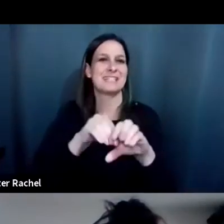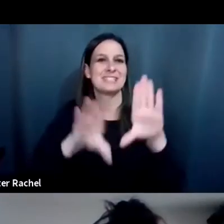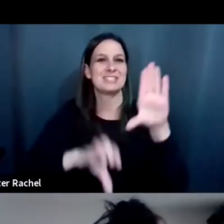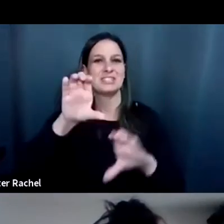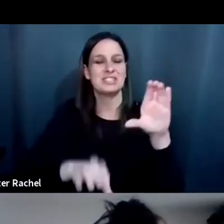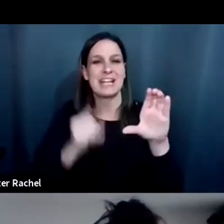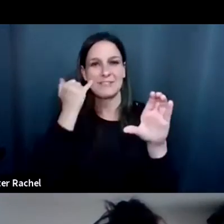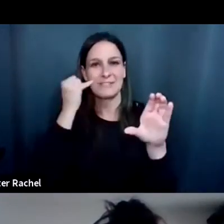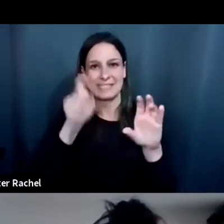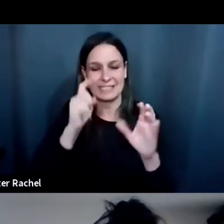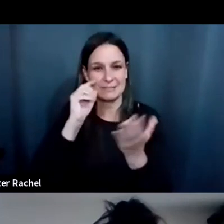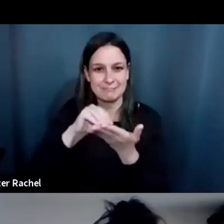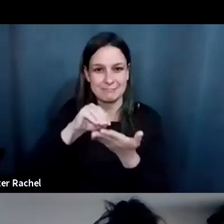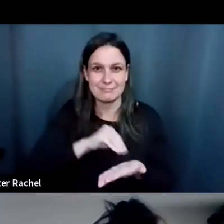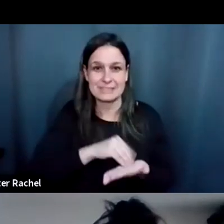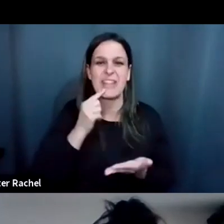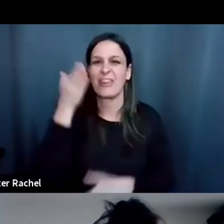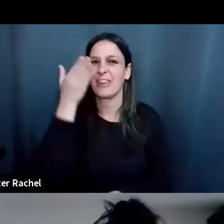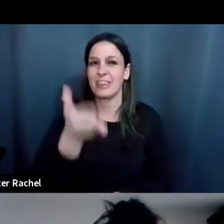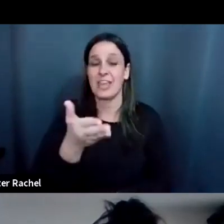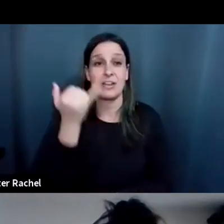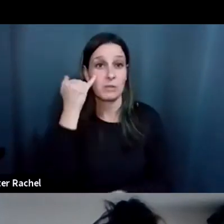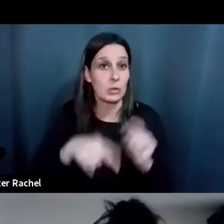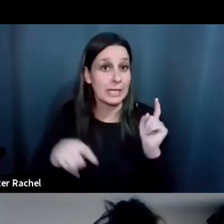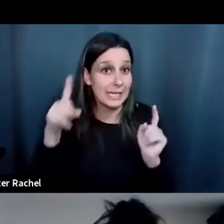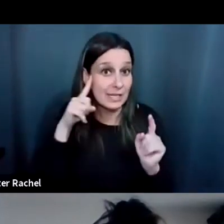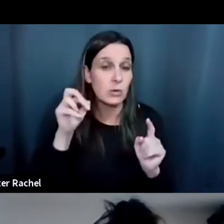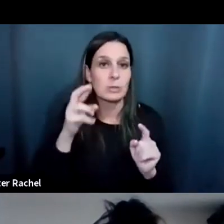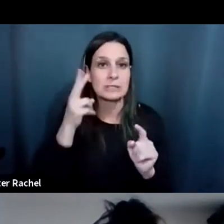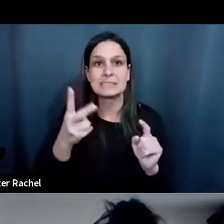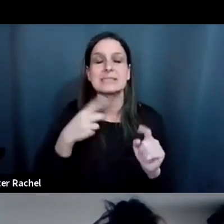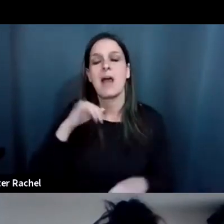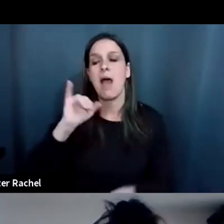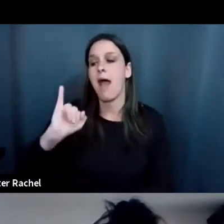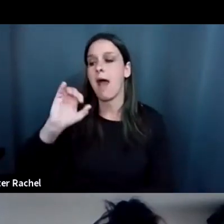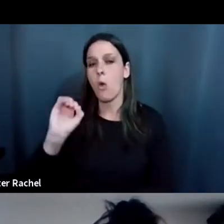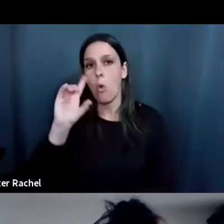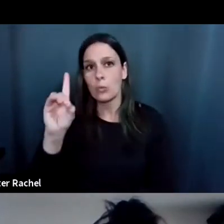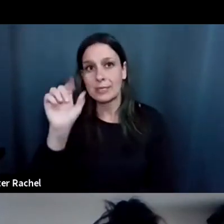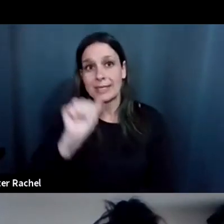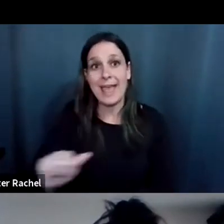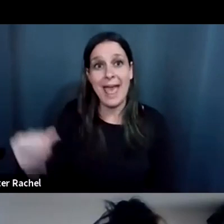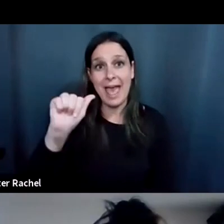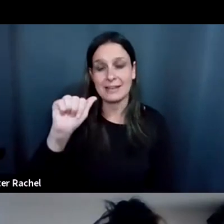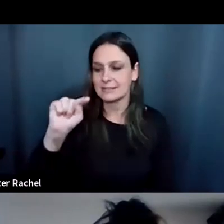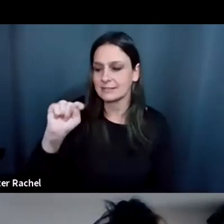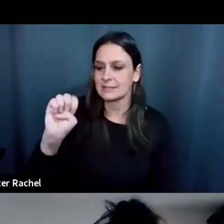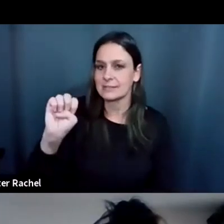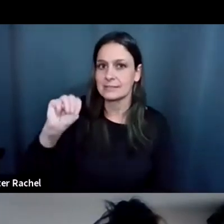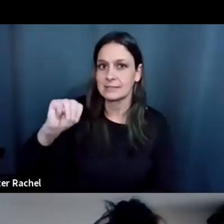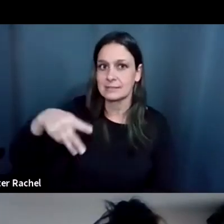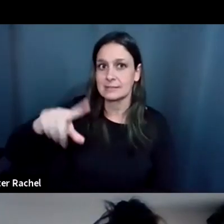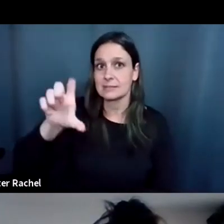participants who couldn't, um, hear it. IOD at temple.edu.